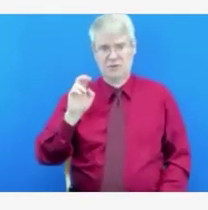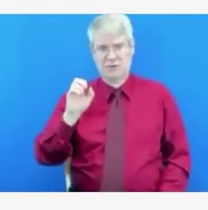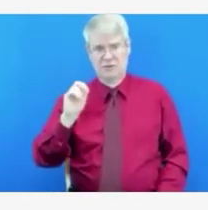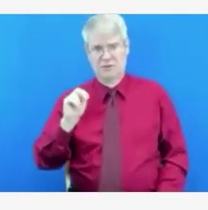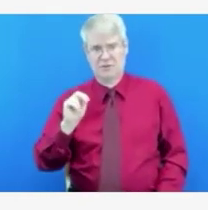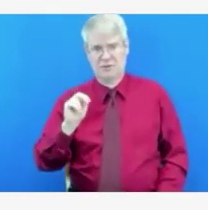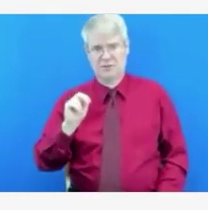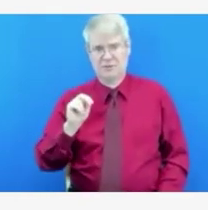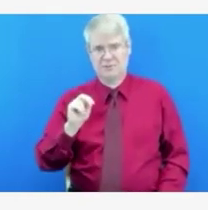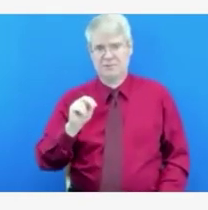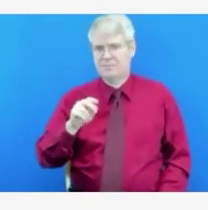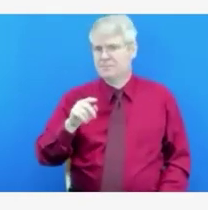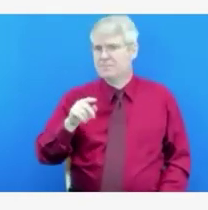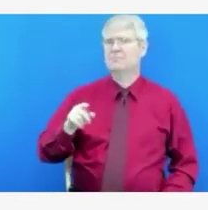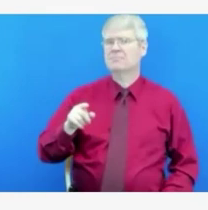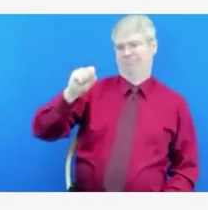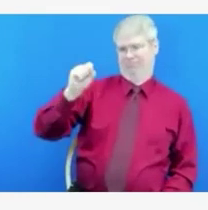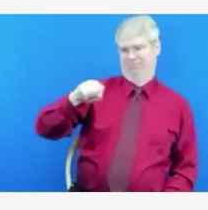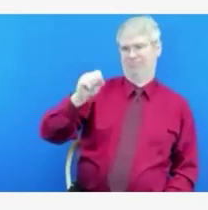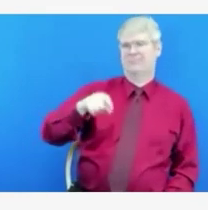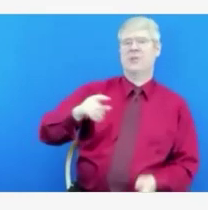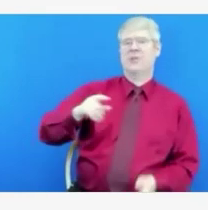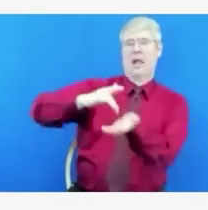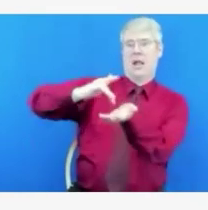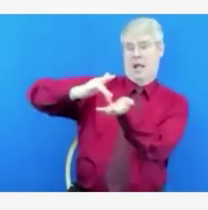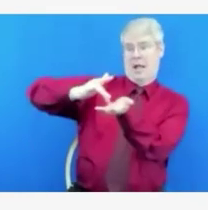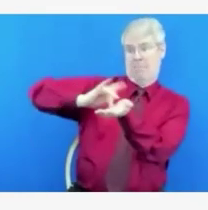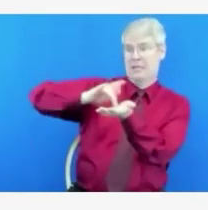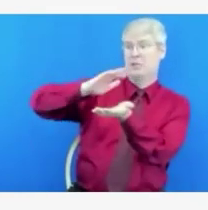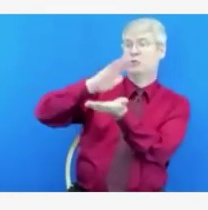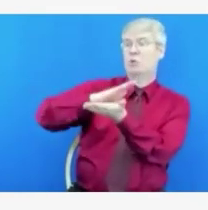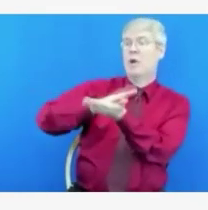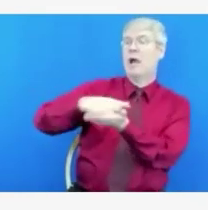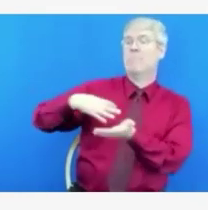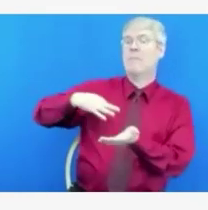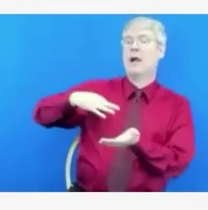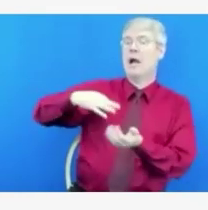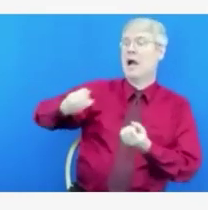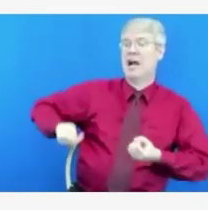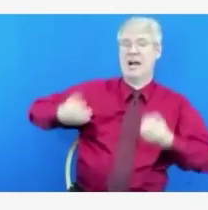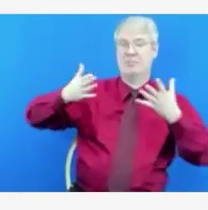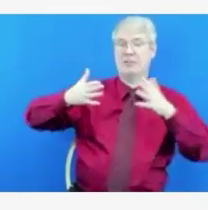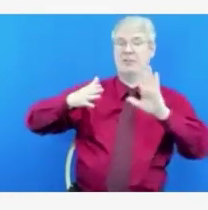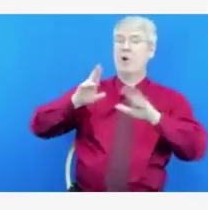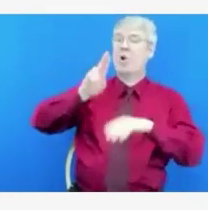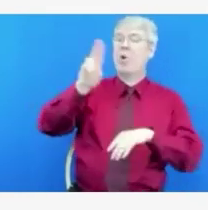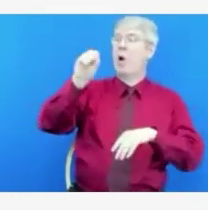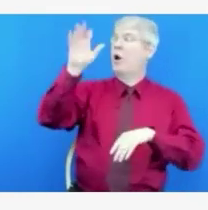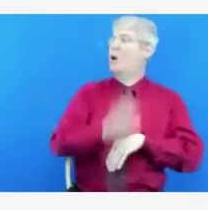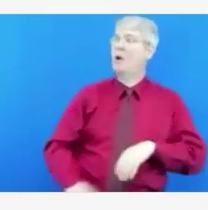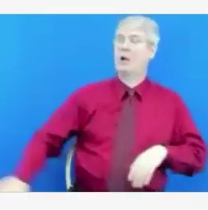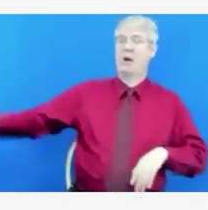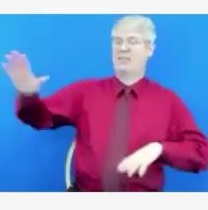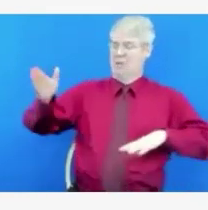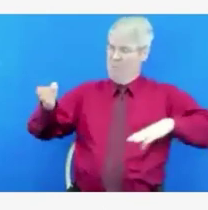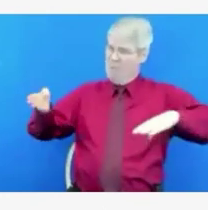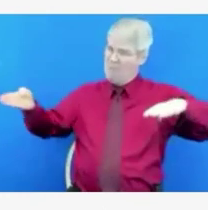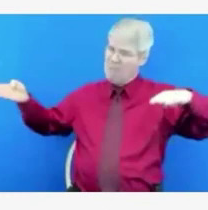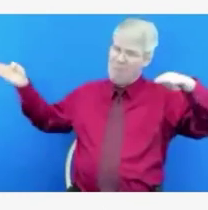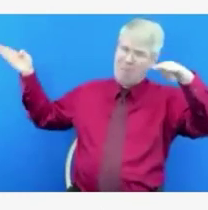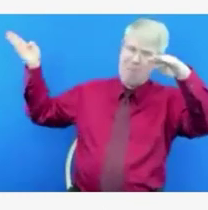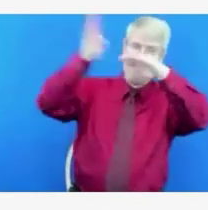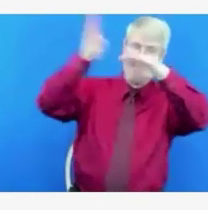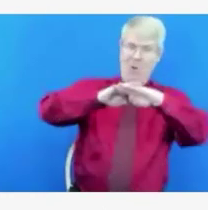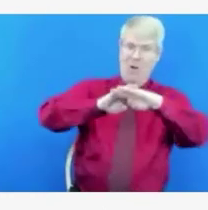College of Osteopathic Medicine and am aware that this entering class had the largest number of applicants in